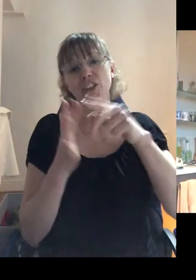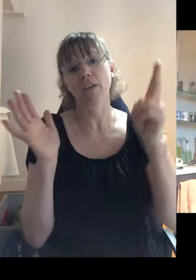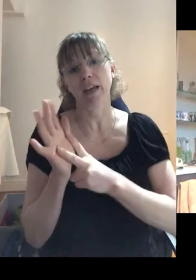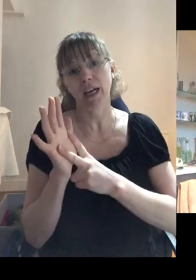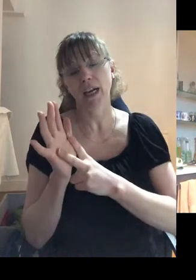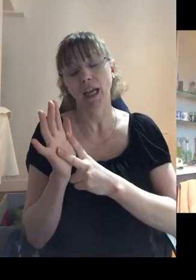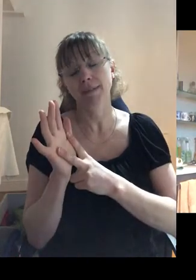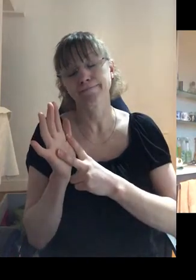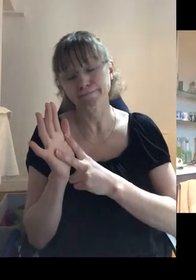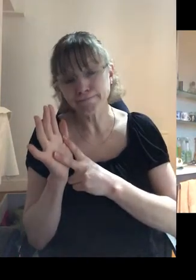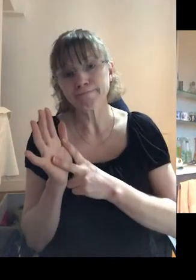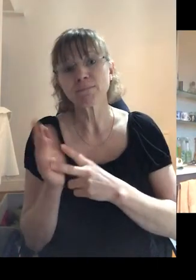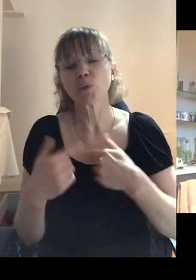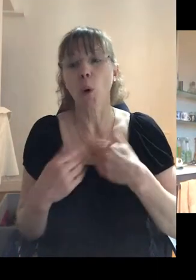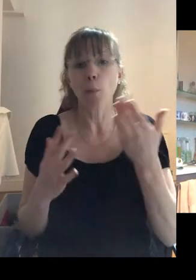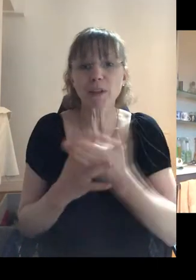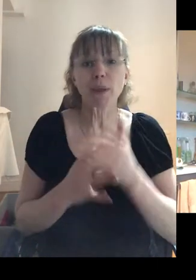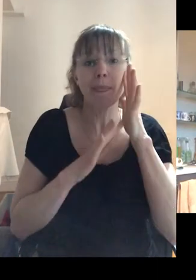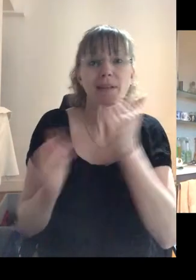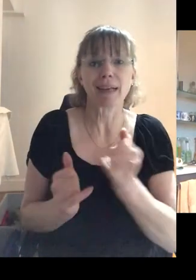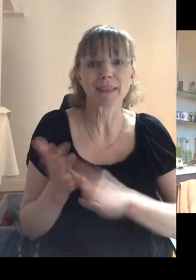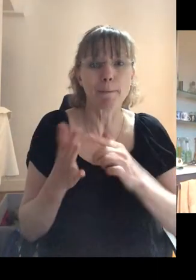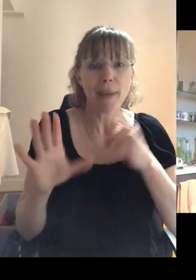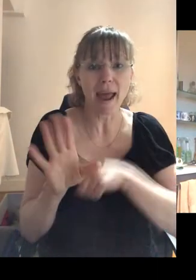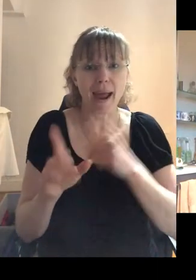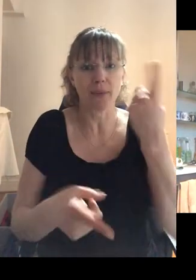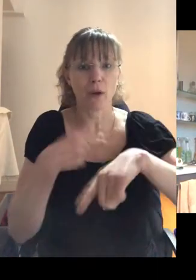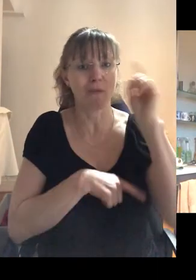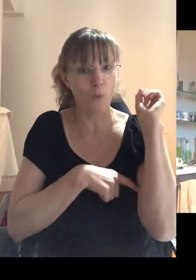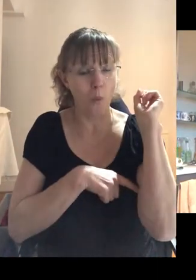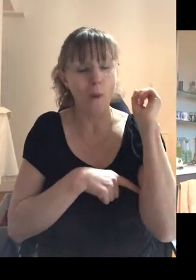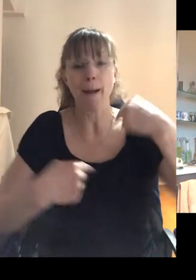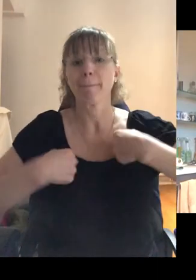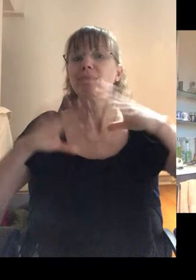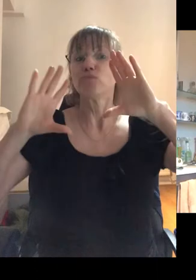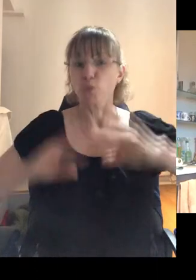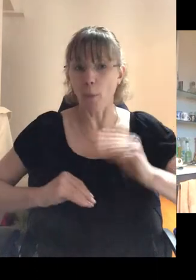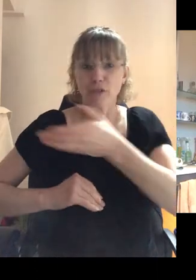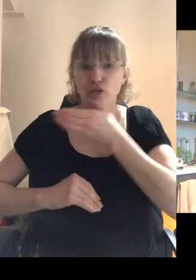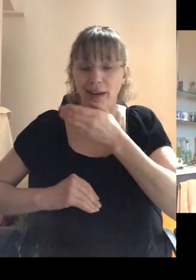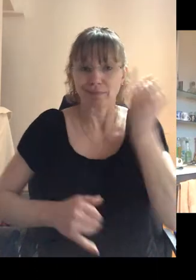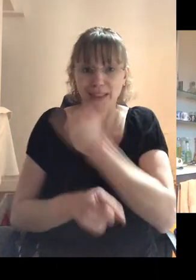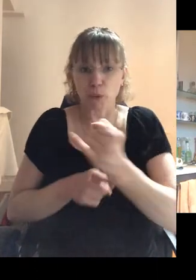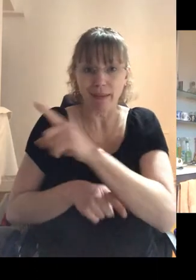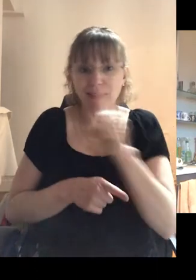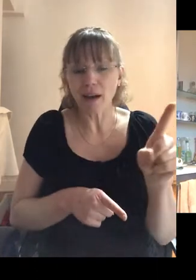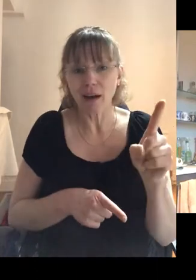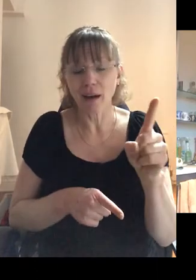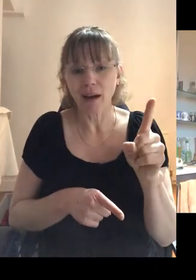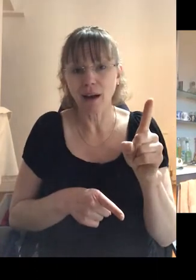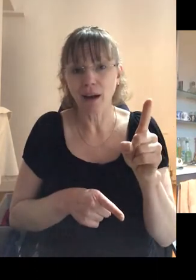And it turns out that between the test in May, the year before, uh, and me stopping drinking six weeks later,